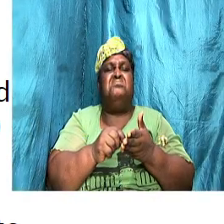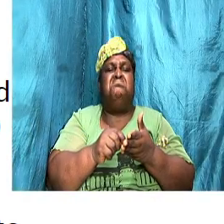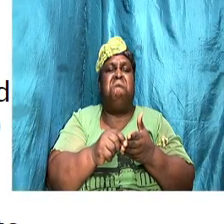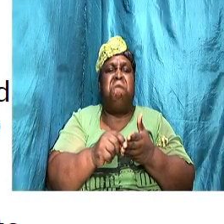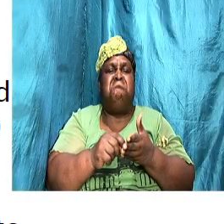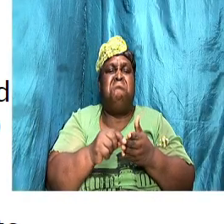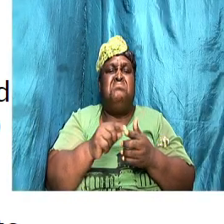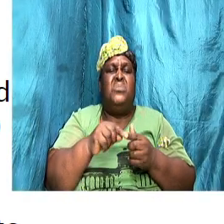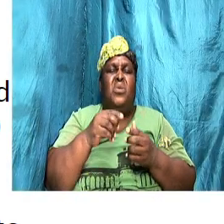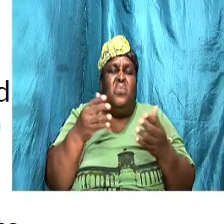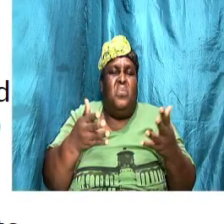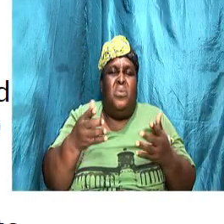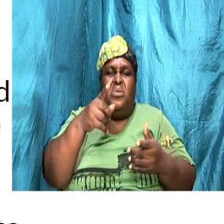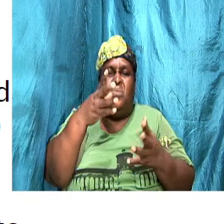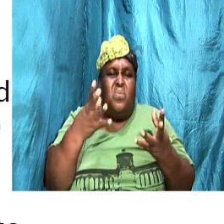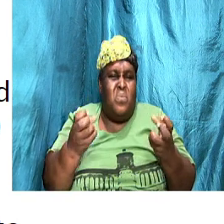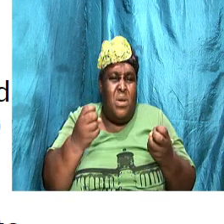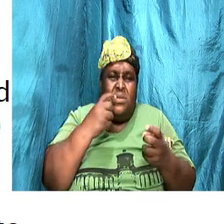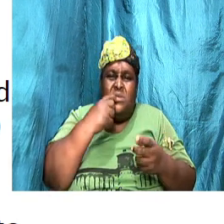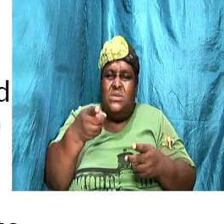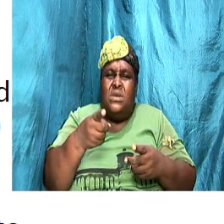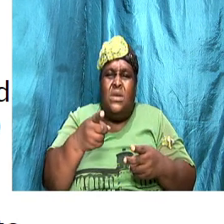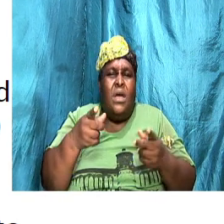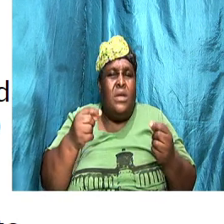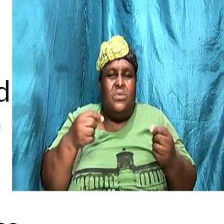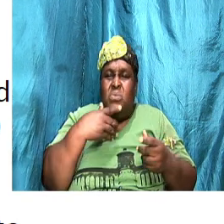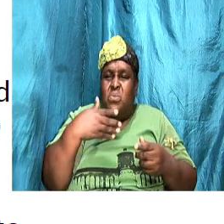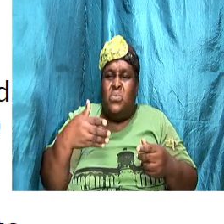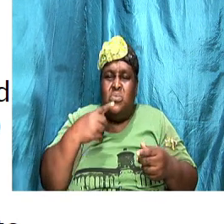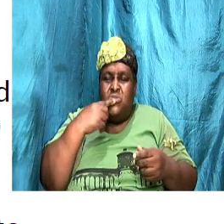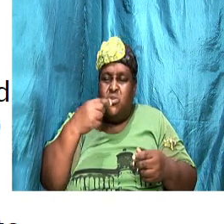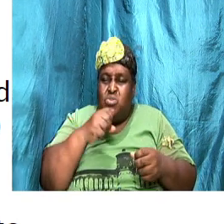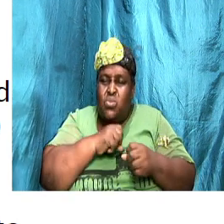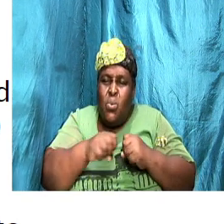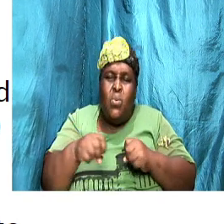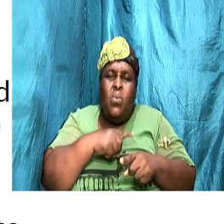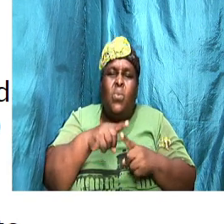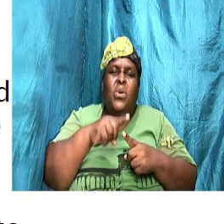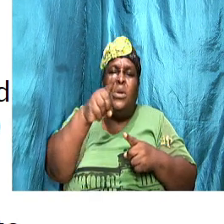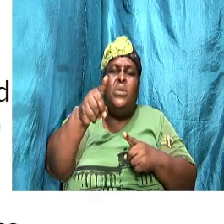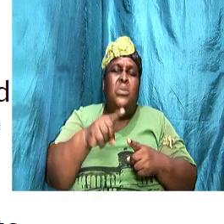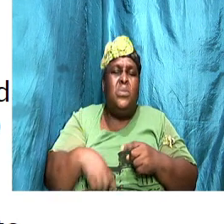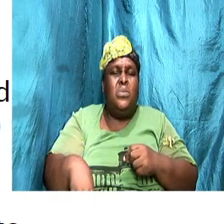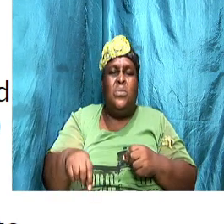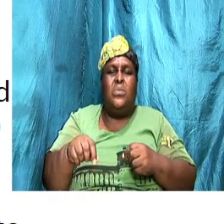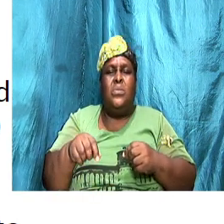and do so when your partner is finished and you get the chance to talk.